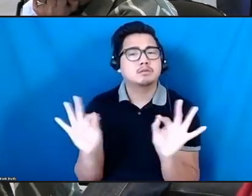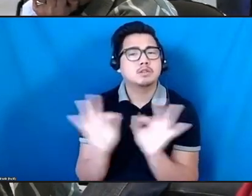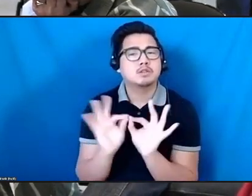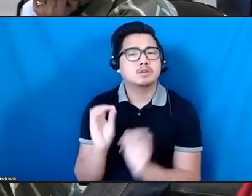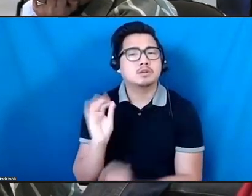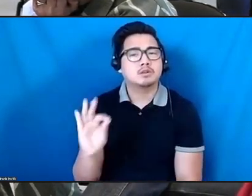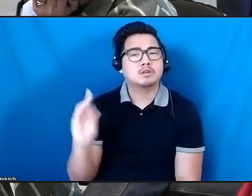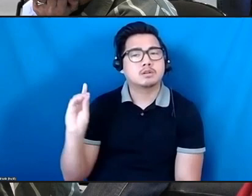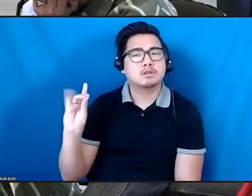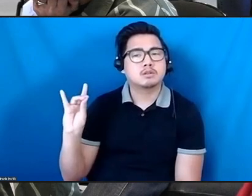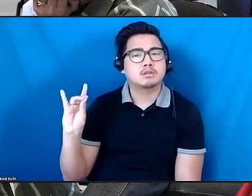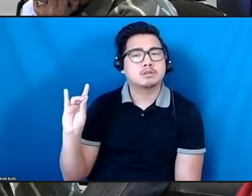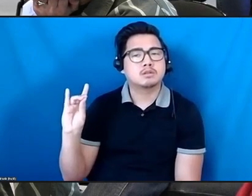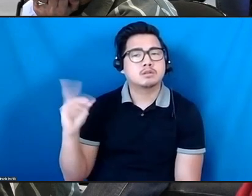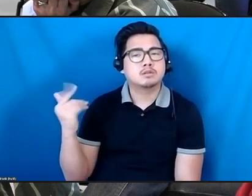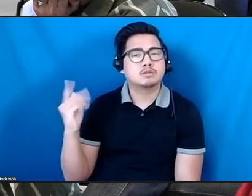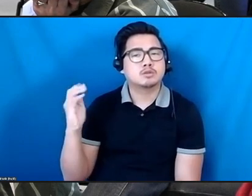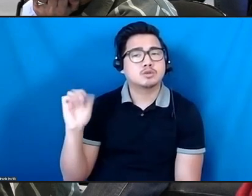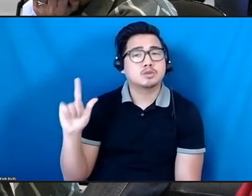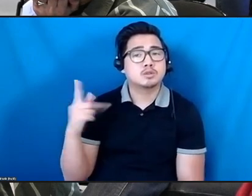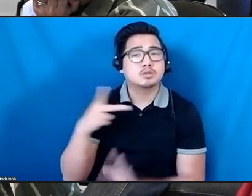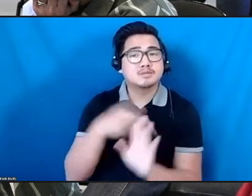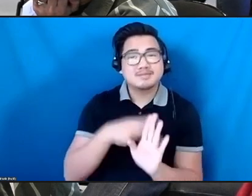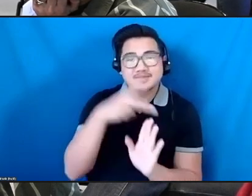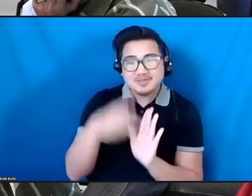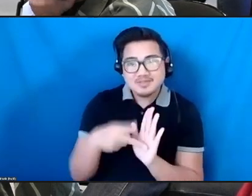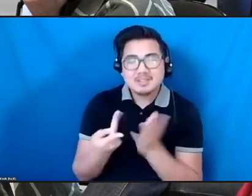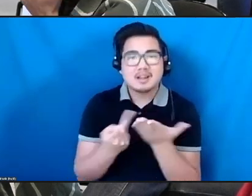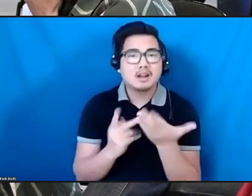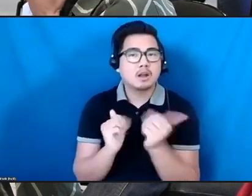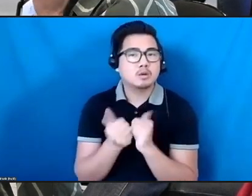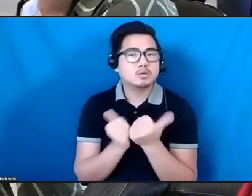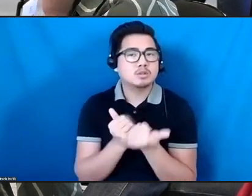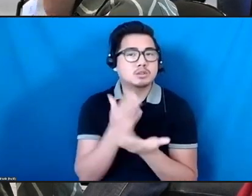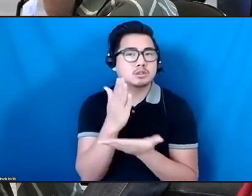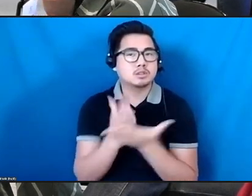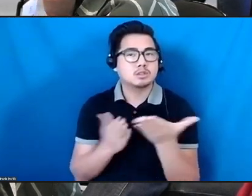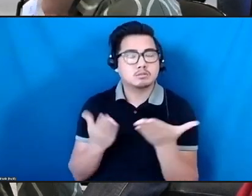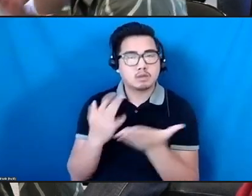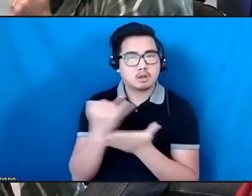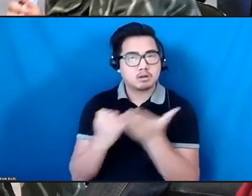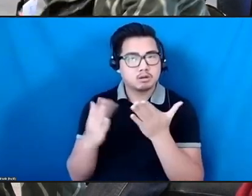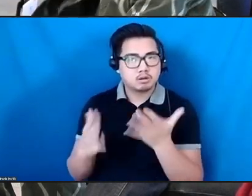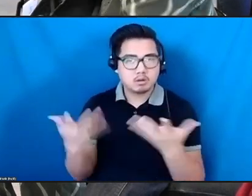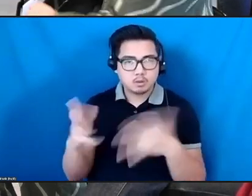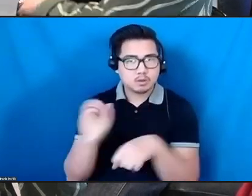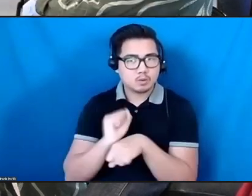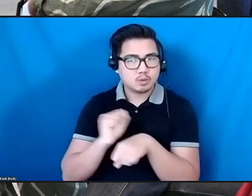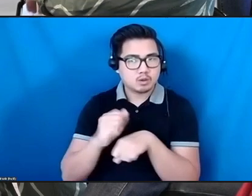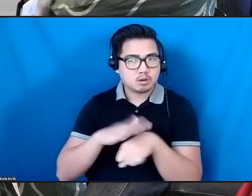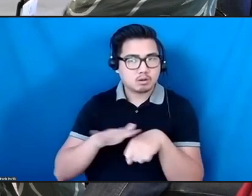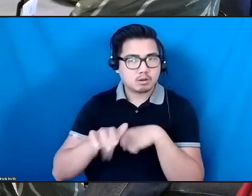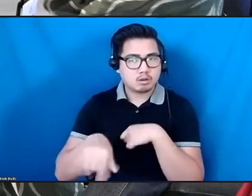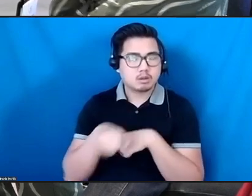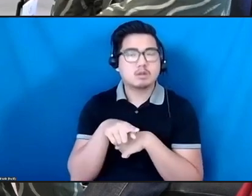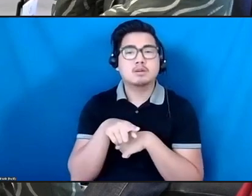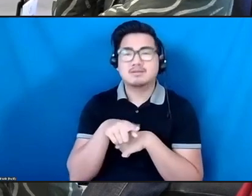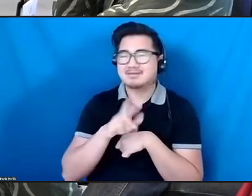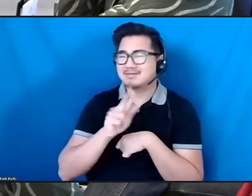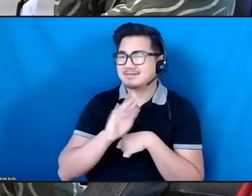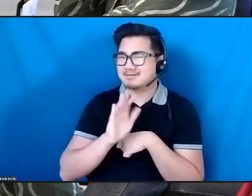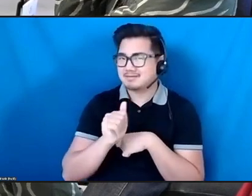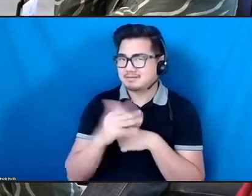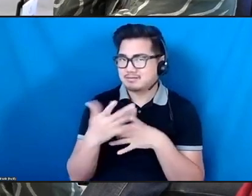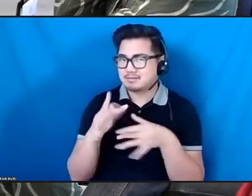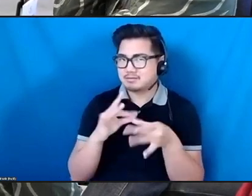working in those realms, as you said, Rika. And that there's a place for that. And that also, I think we're all here because we do believe